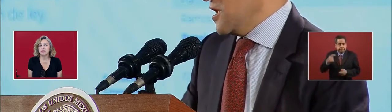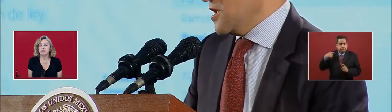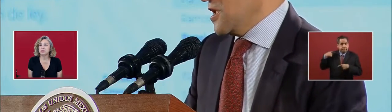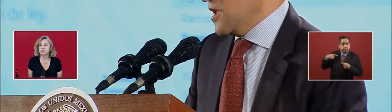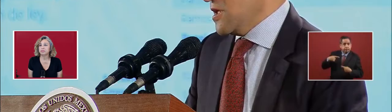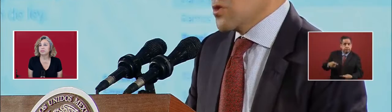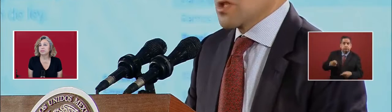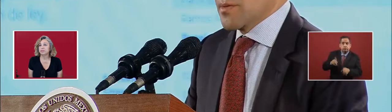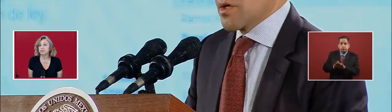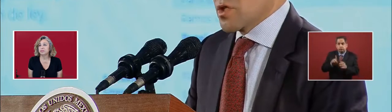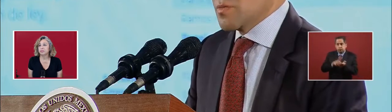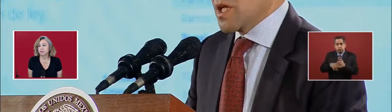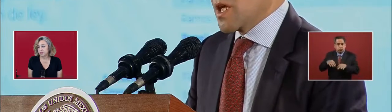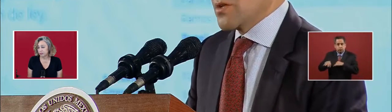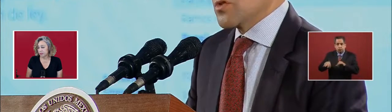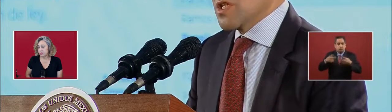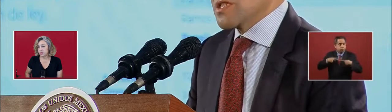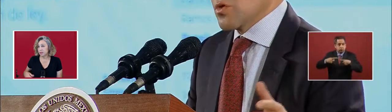also.